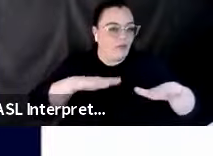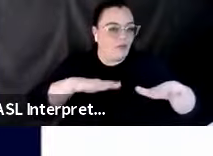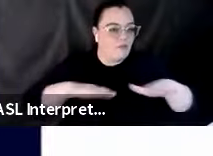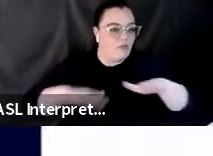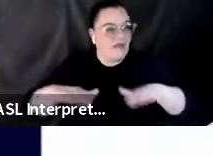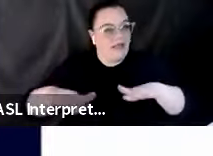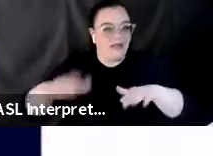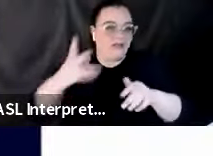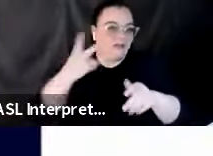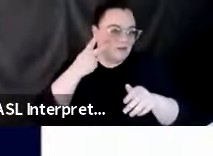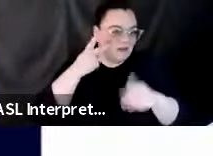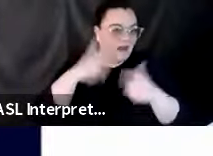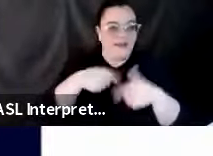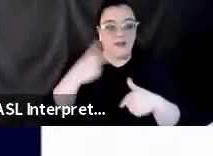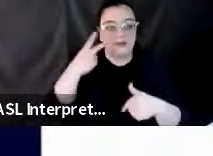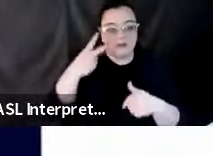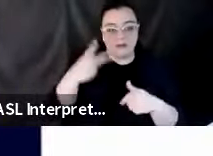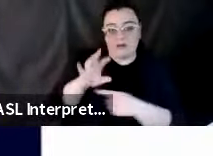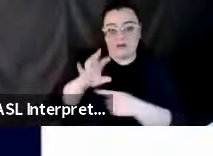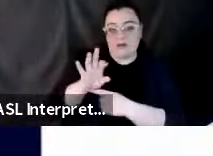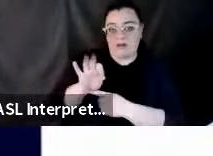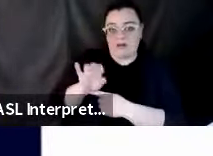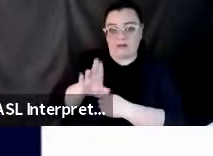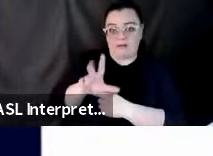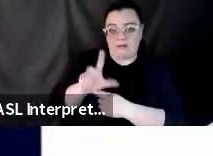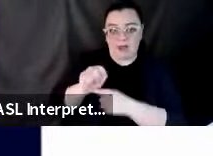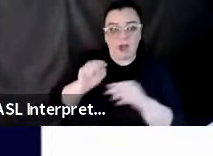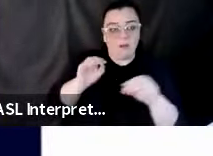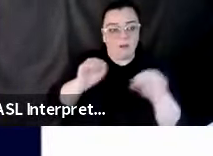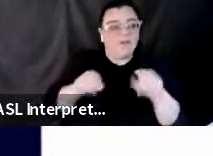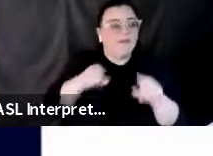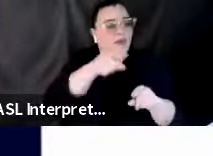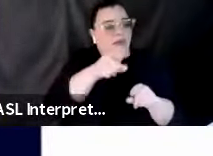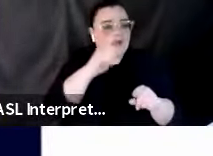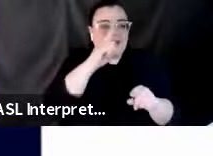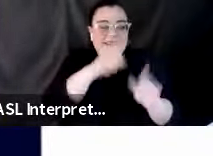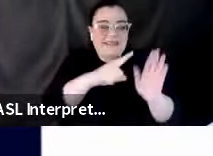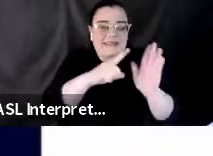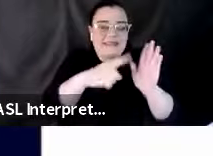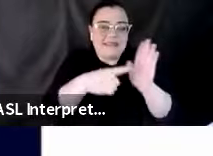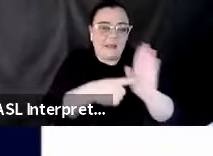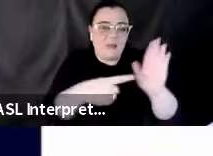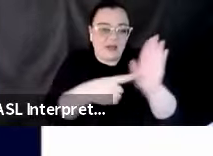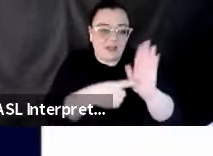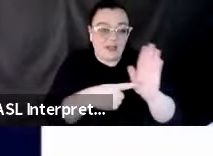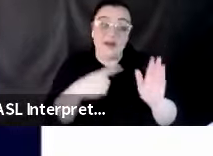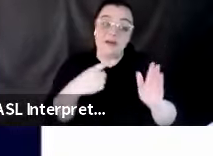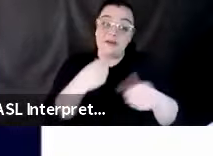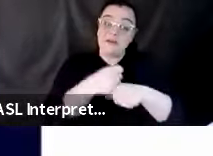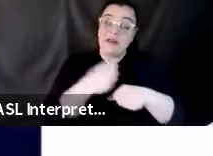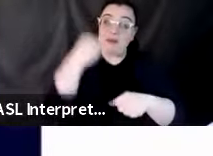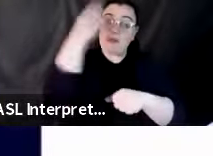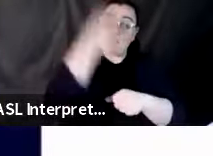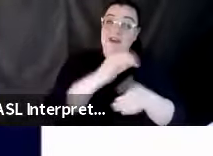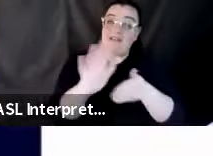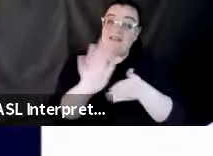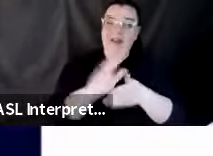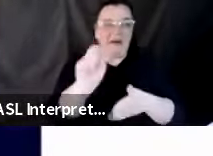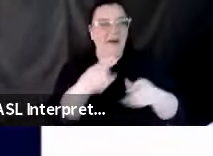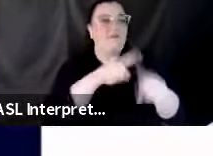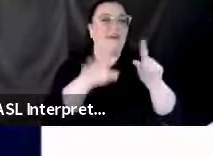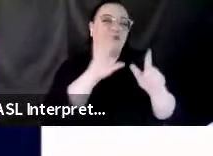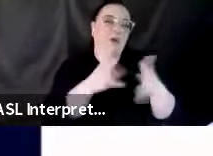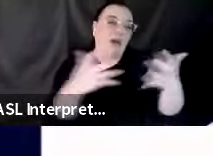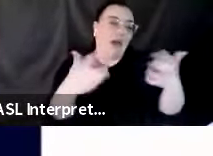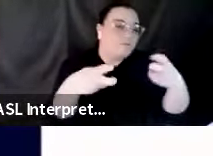the other. And these simulations are, are not only useful to, to generate pretty videos, but there's a lot of physics in